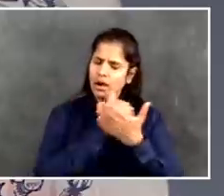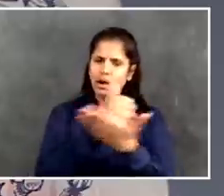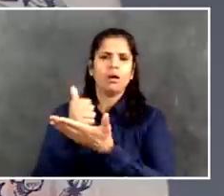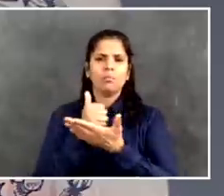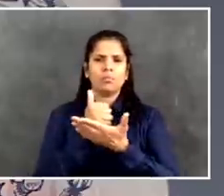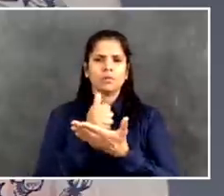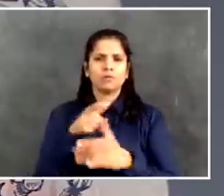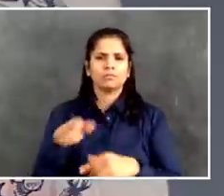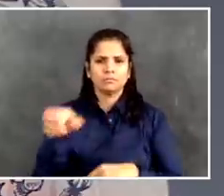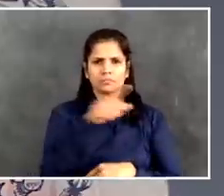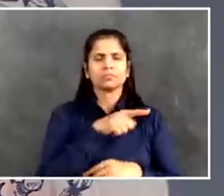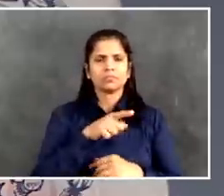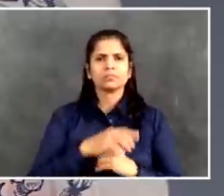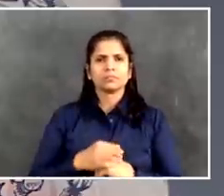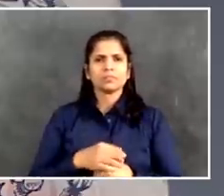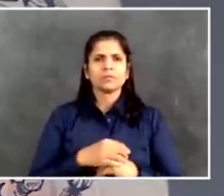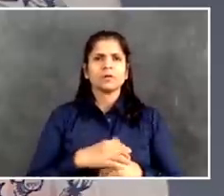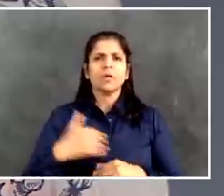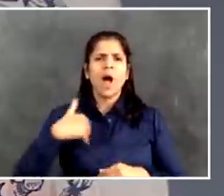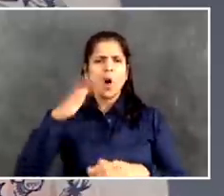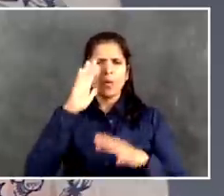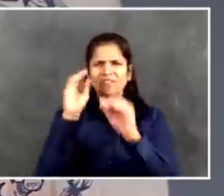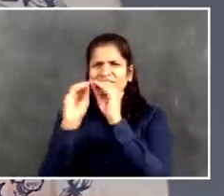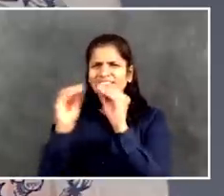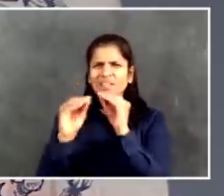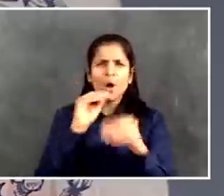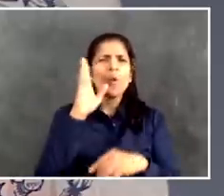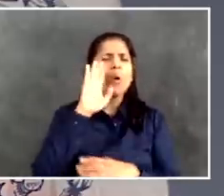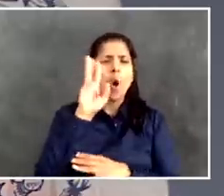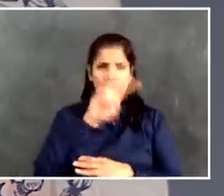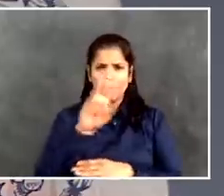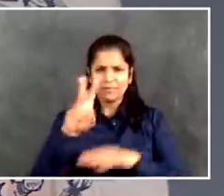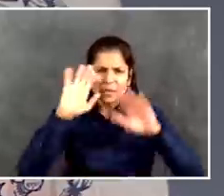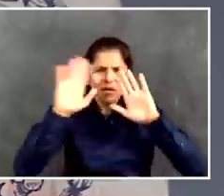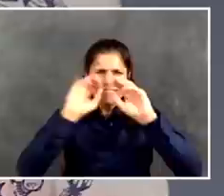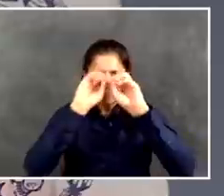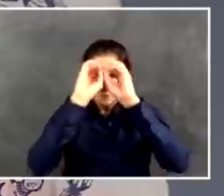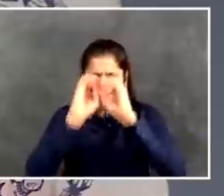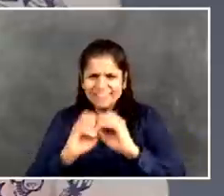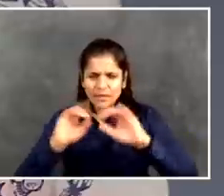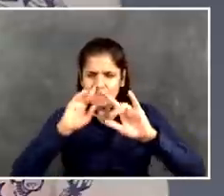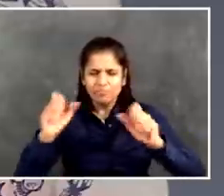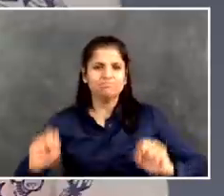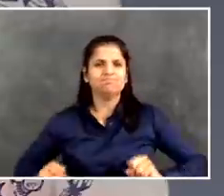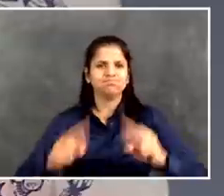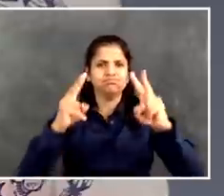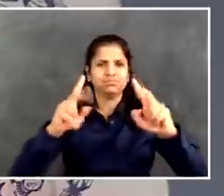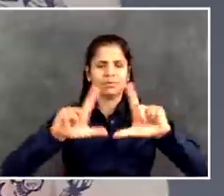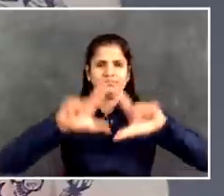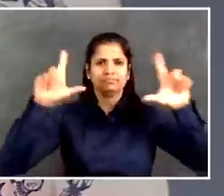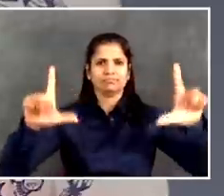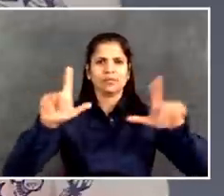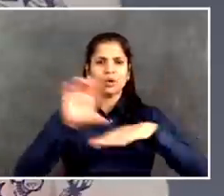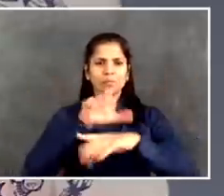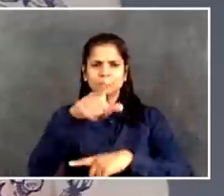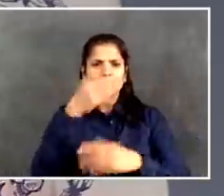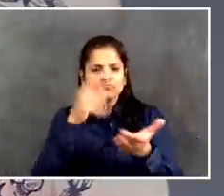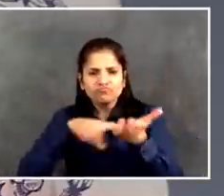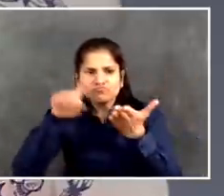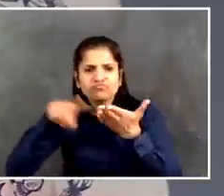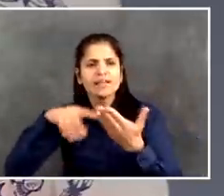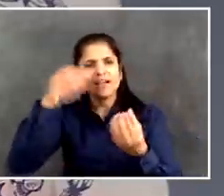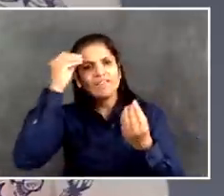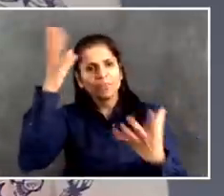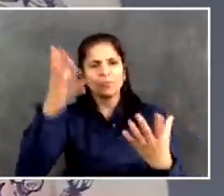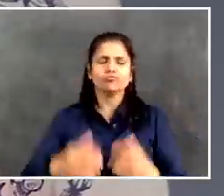DOE website. beyond the DOE website, the WNYC, excuse me, not WNYC, sorry, product placement there,